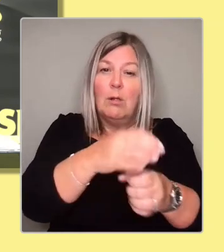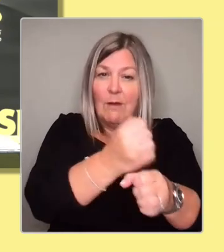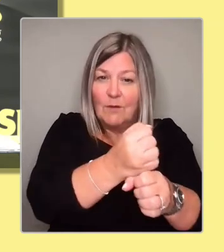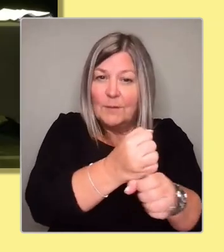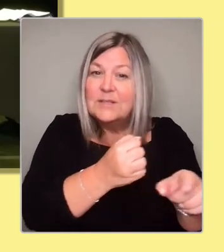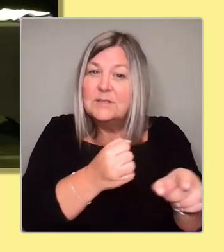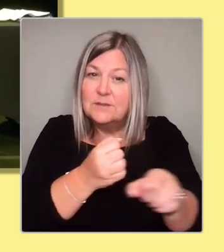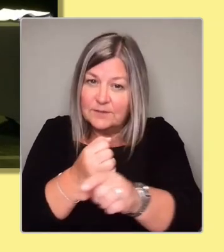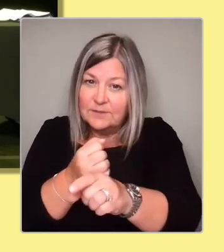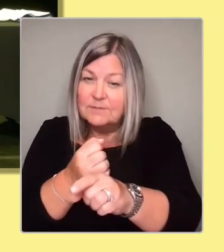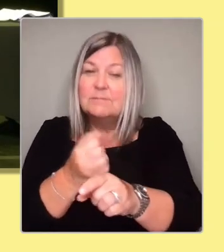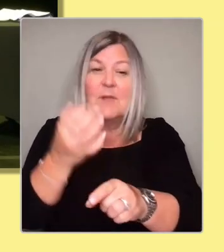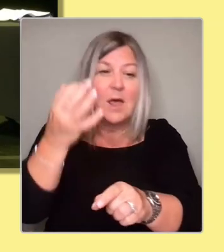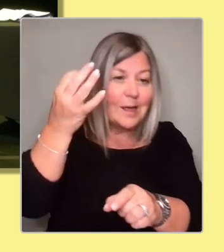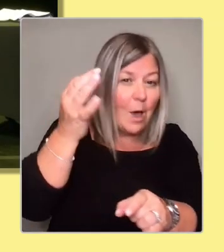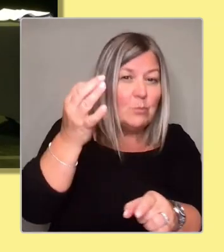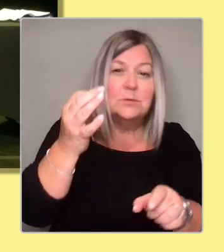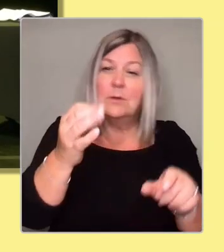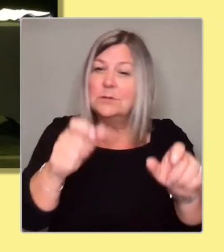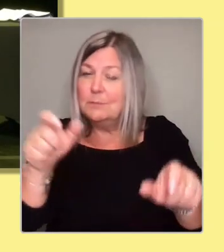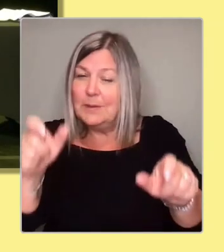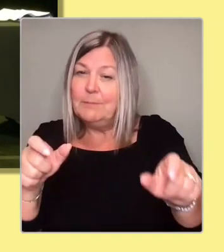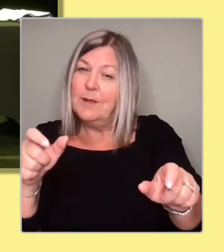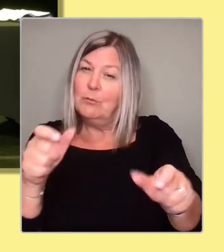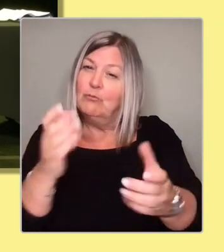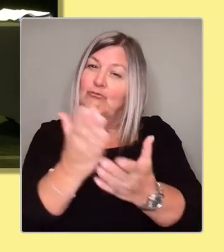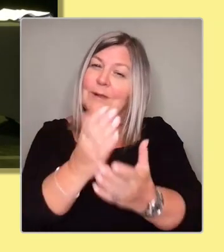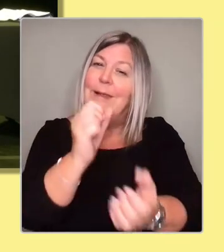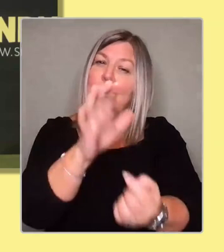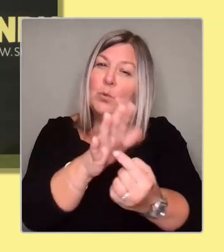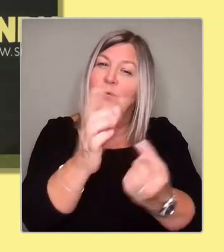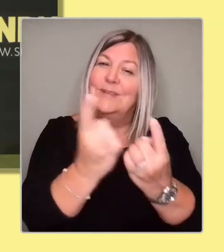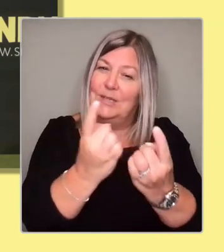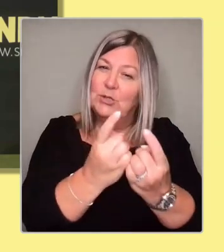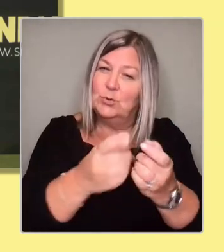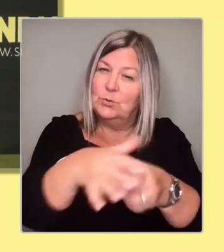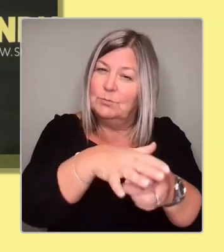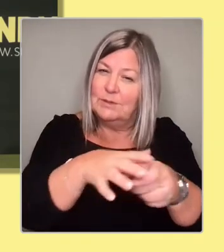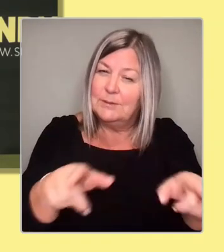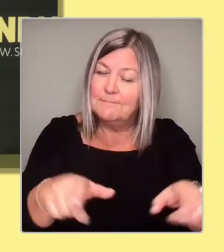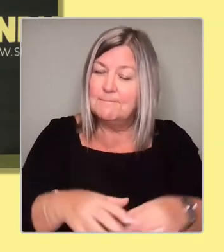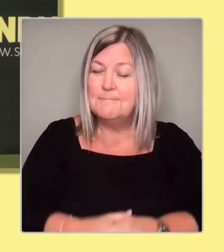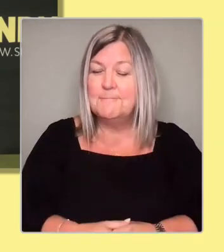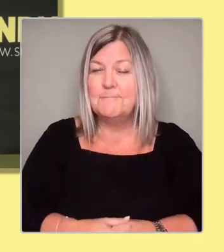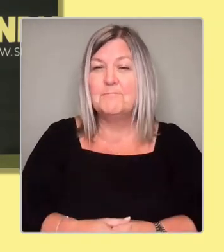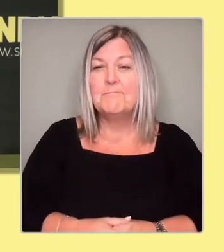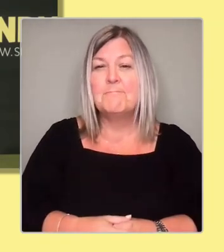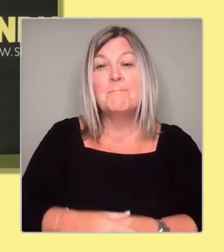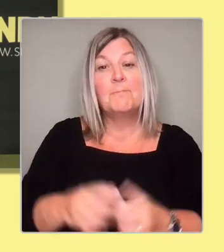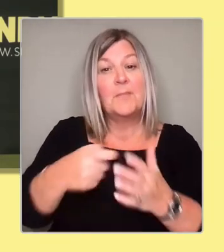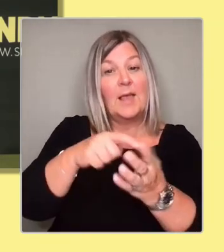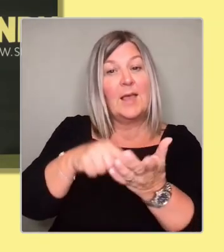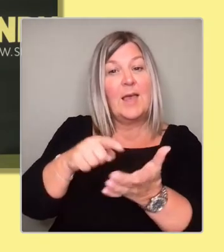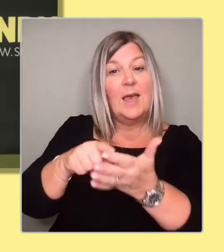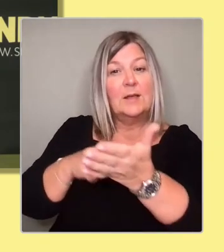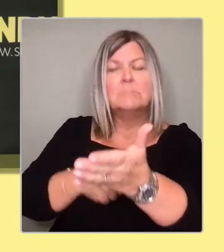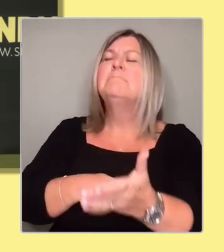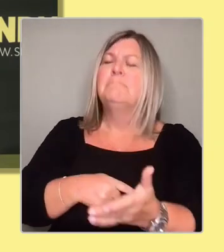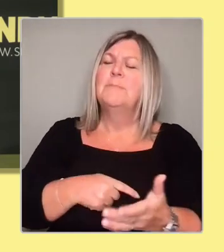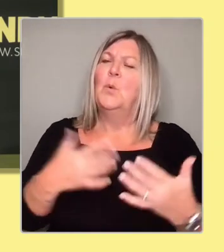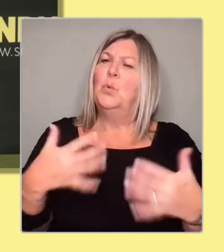Thanks very much. Kate? We've got some exceptional SNP councillors in Scotland. And